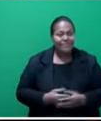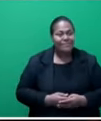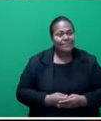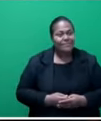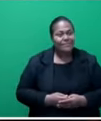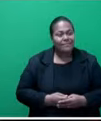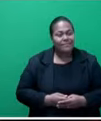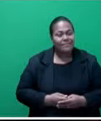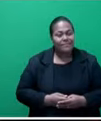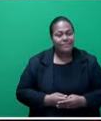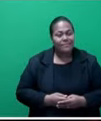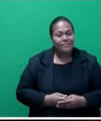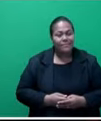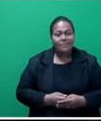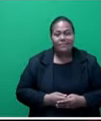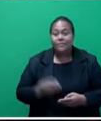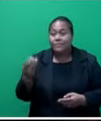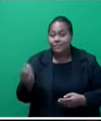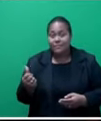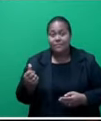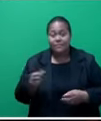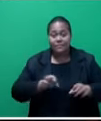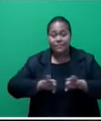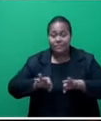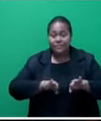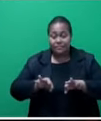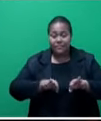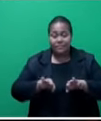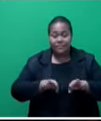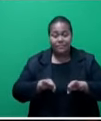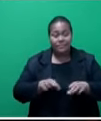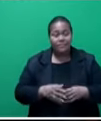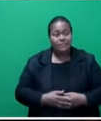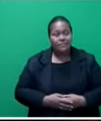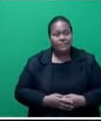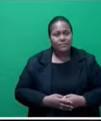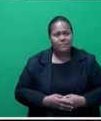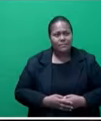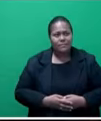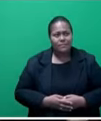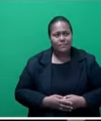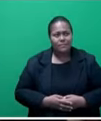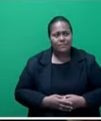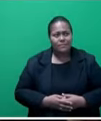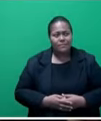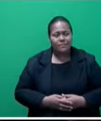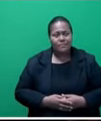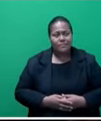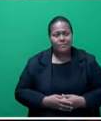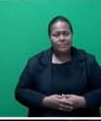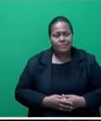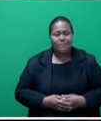Mr. Speaker, some of the plans and processes that he's outlined, I think those are